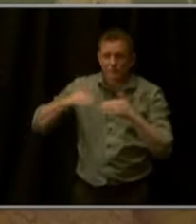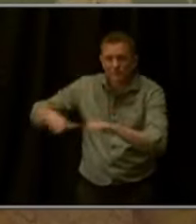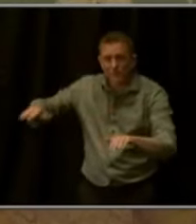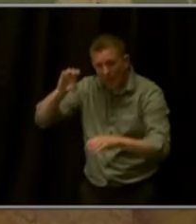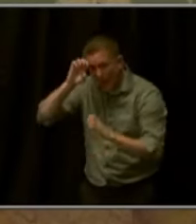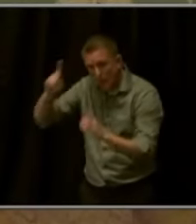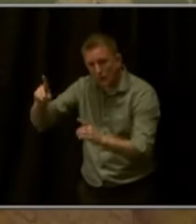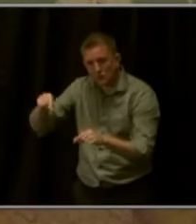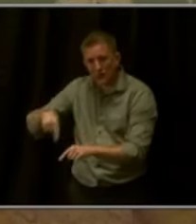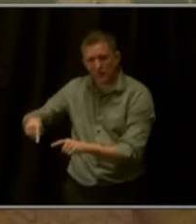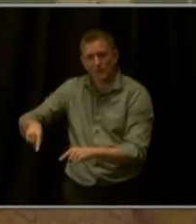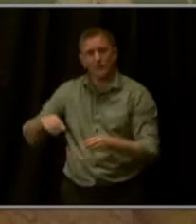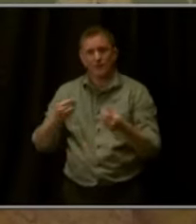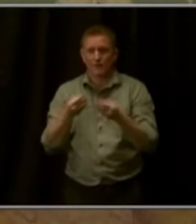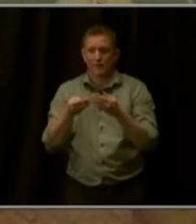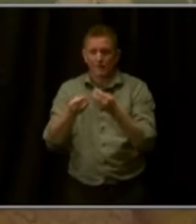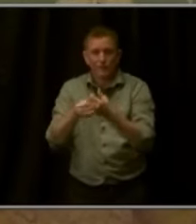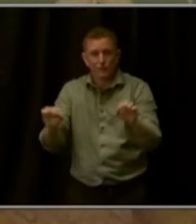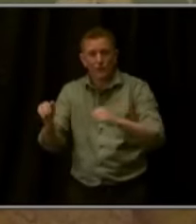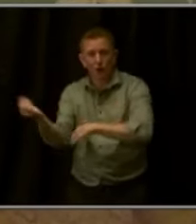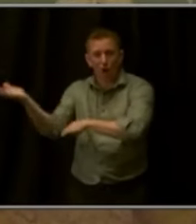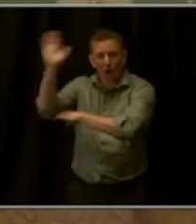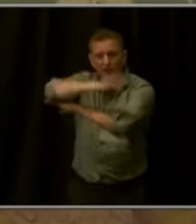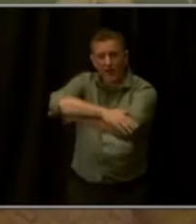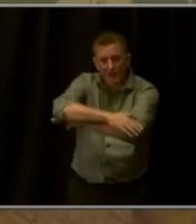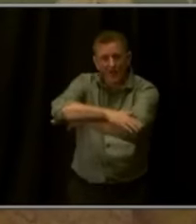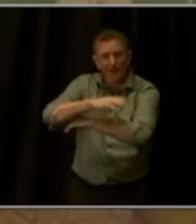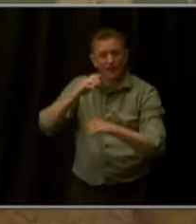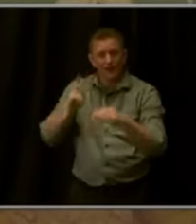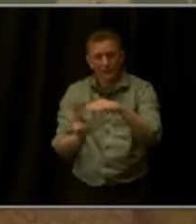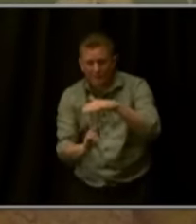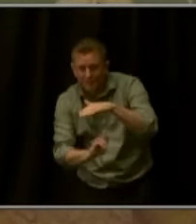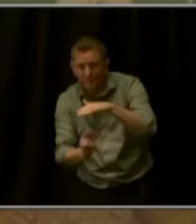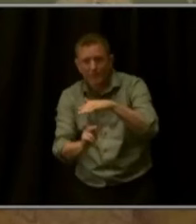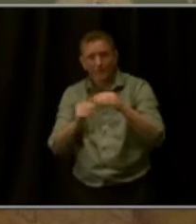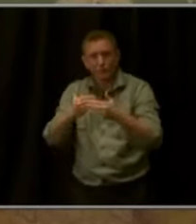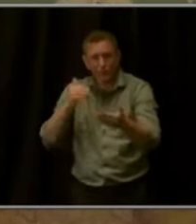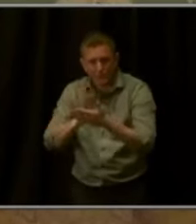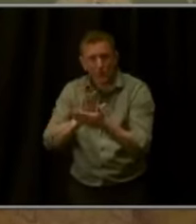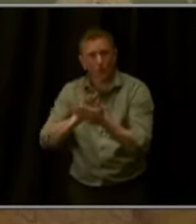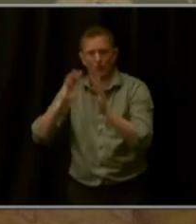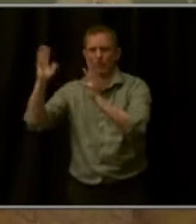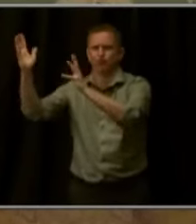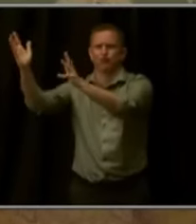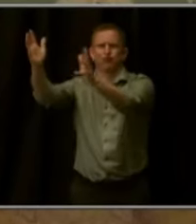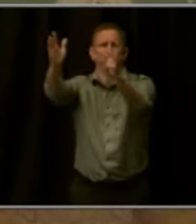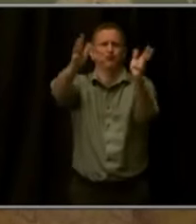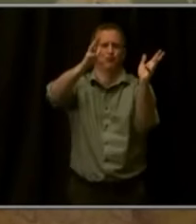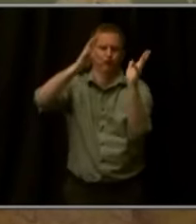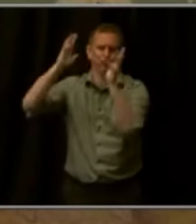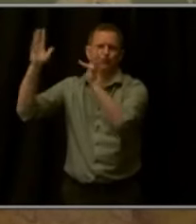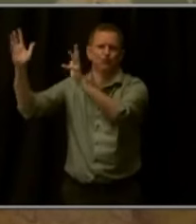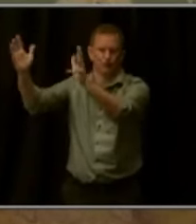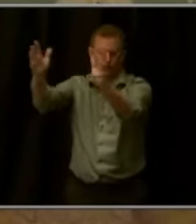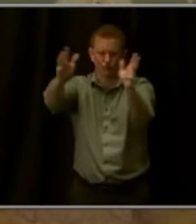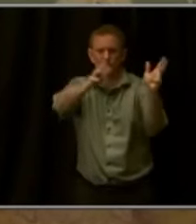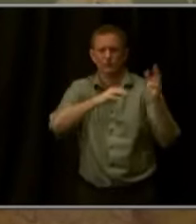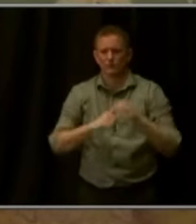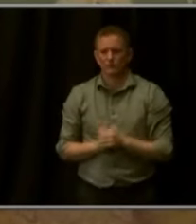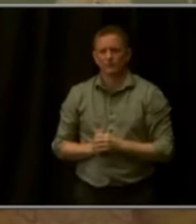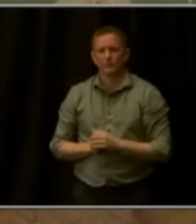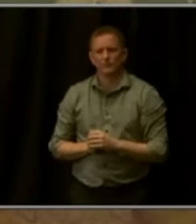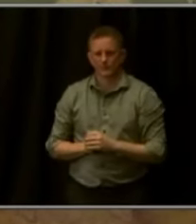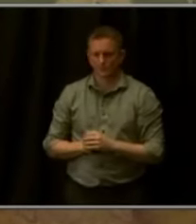and free universal preschool, saving families thousands of dollars, we've helped give more